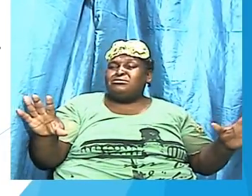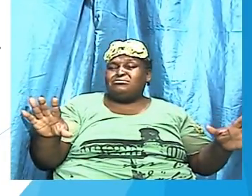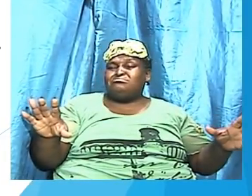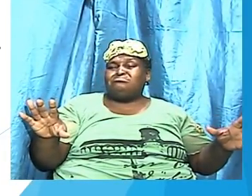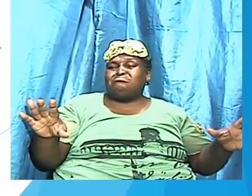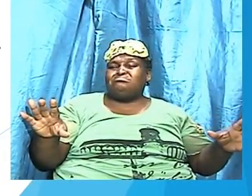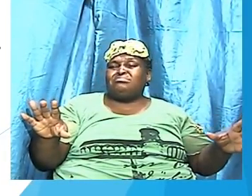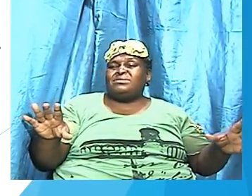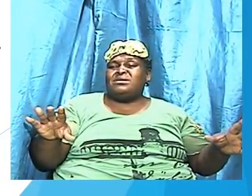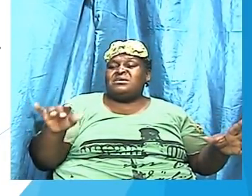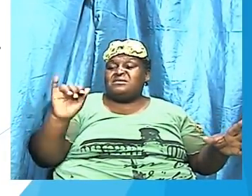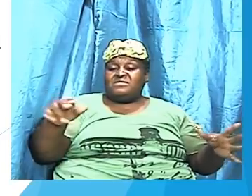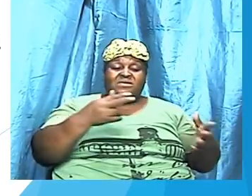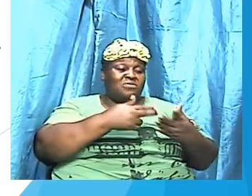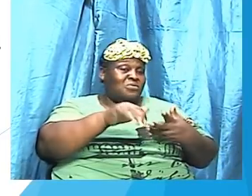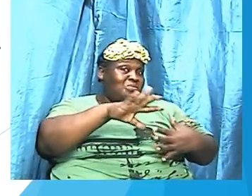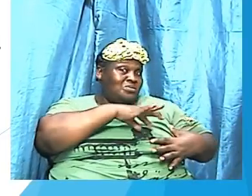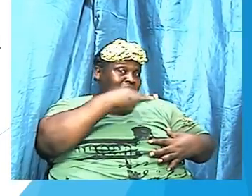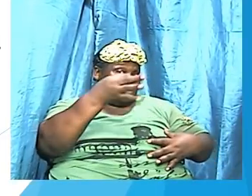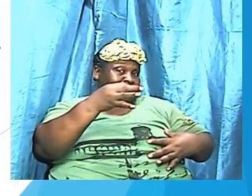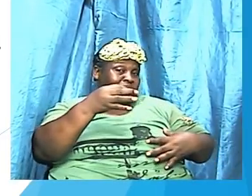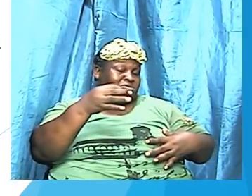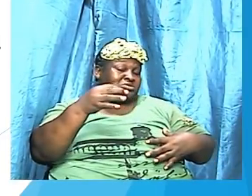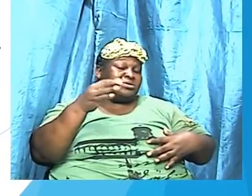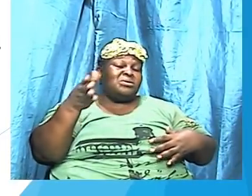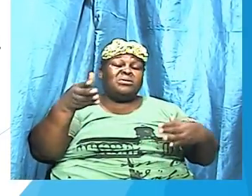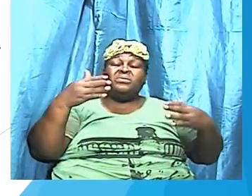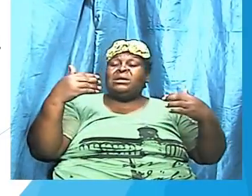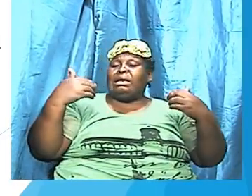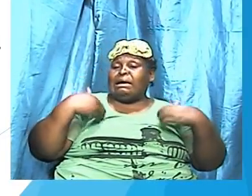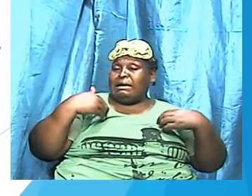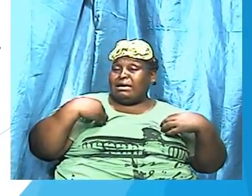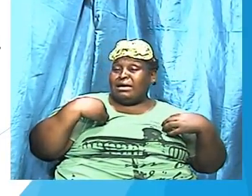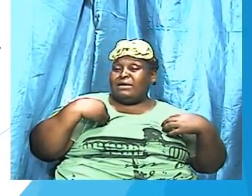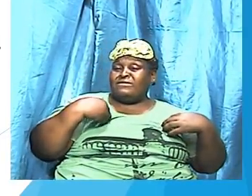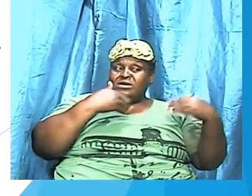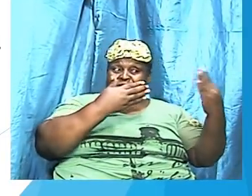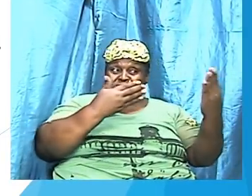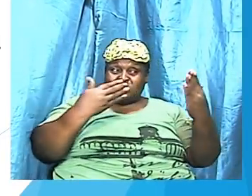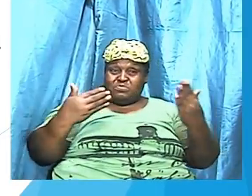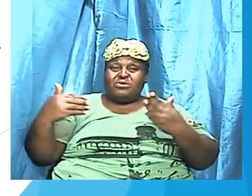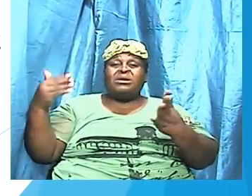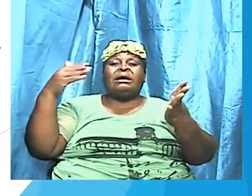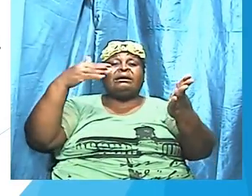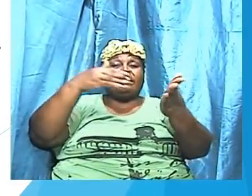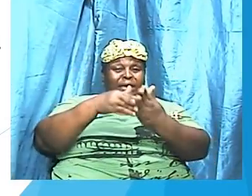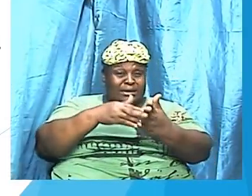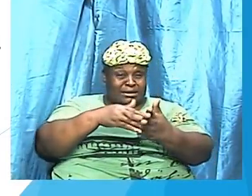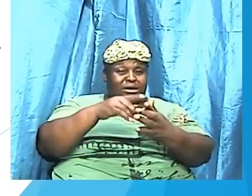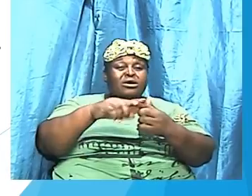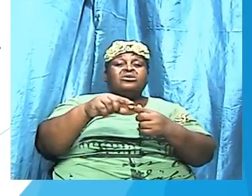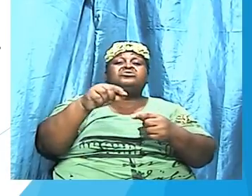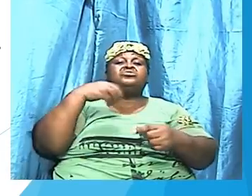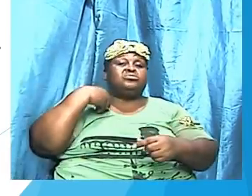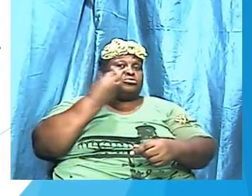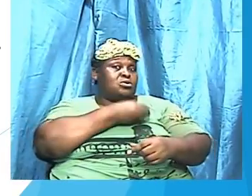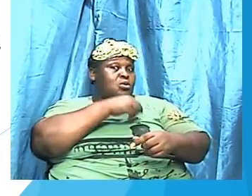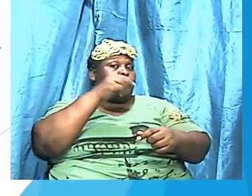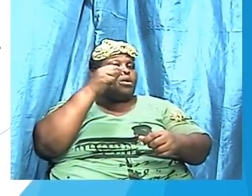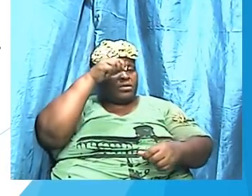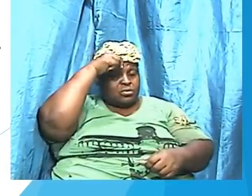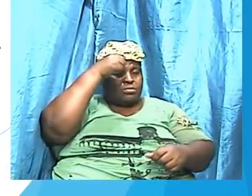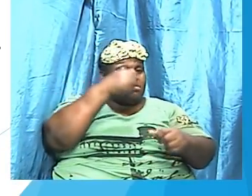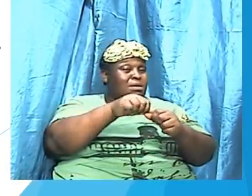that the Holy Ghost will have to bring back to our memory and bring